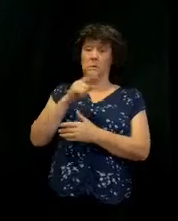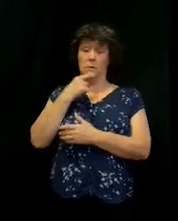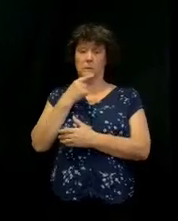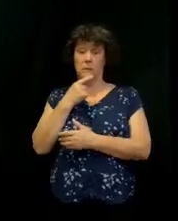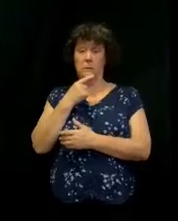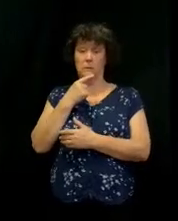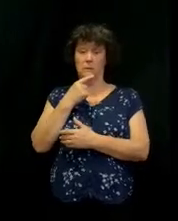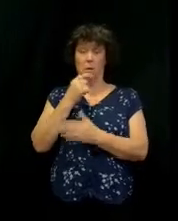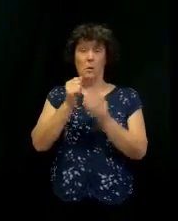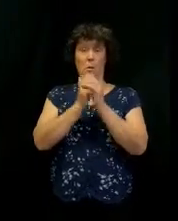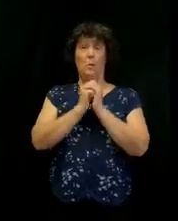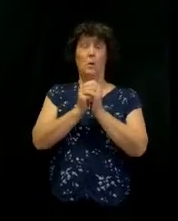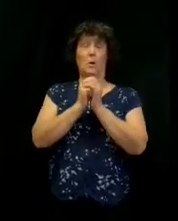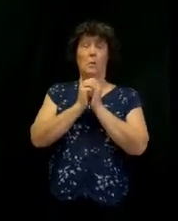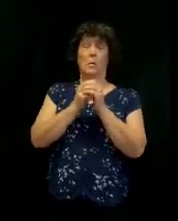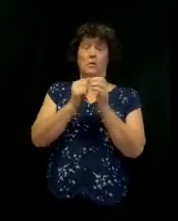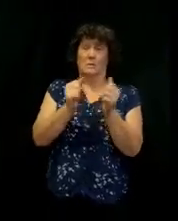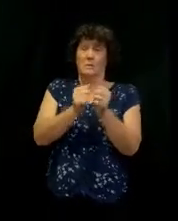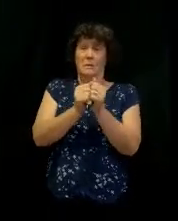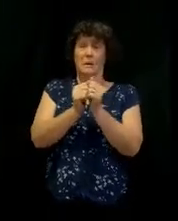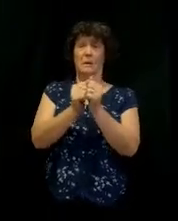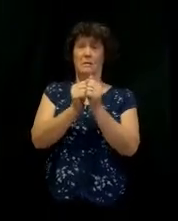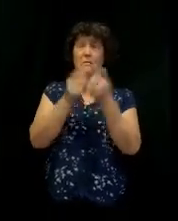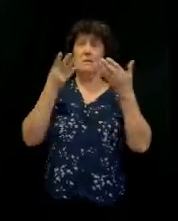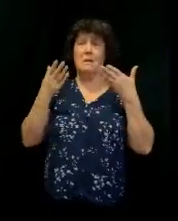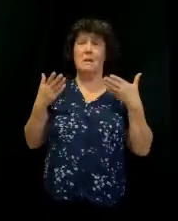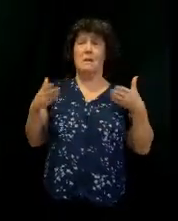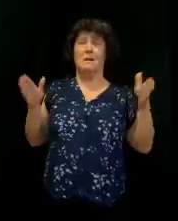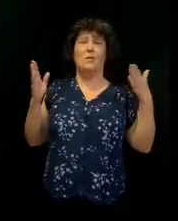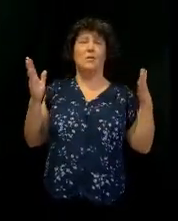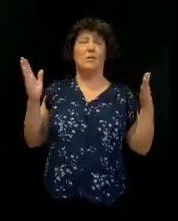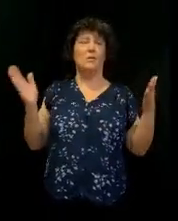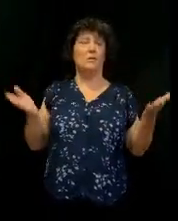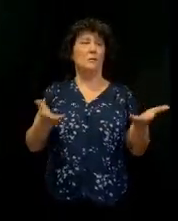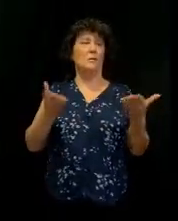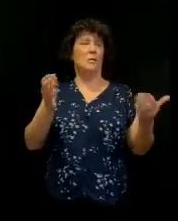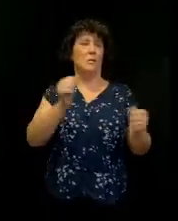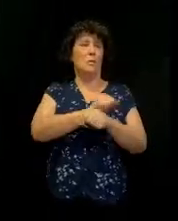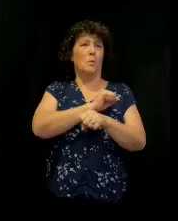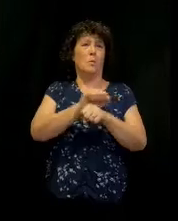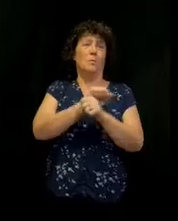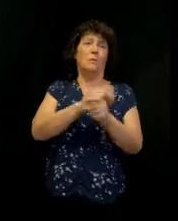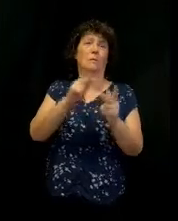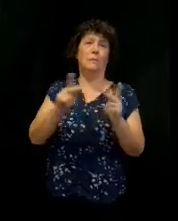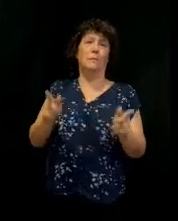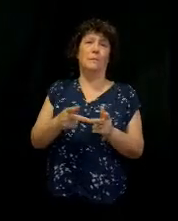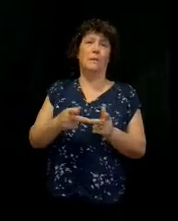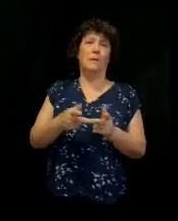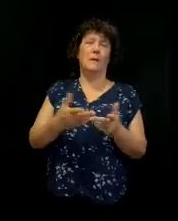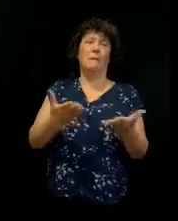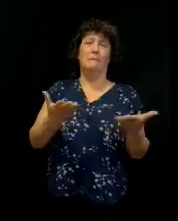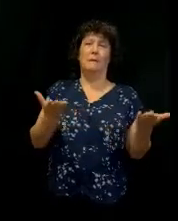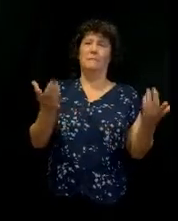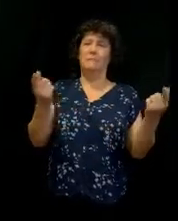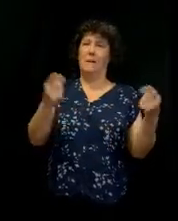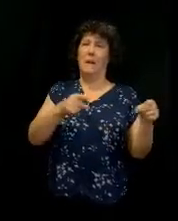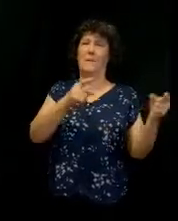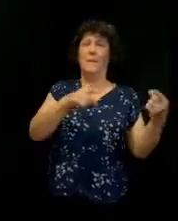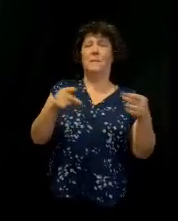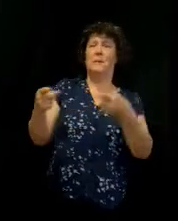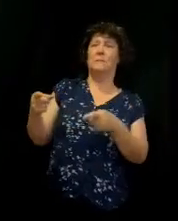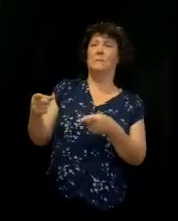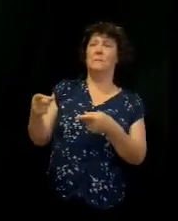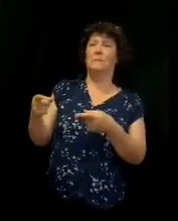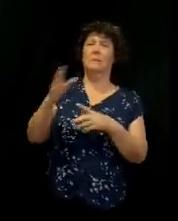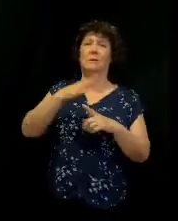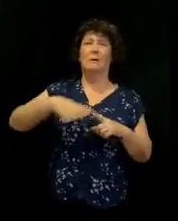together, that angels are moving in this place? Do you understand stuff is going on around us all the time? All I need to do is